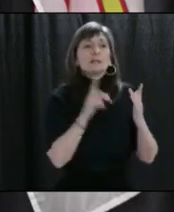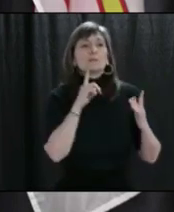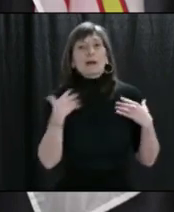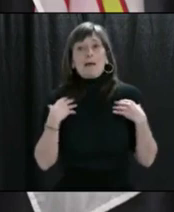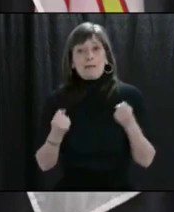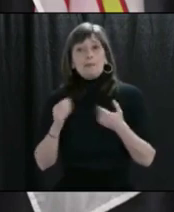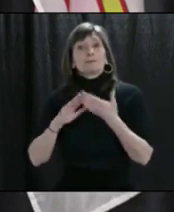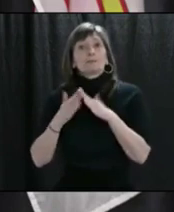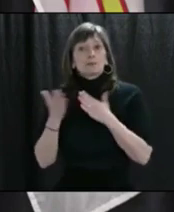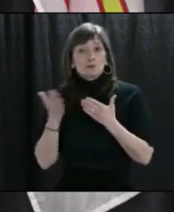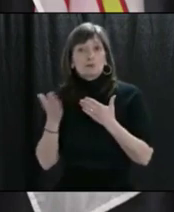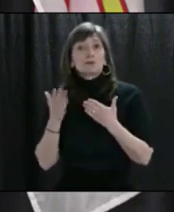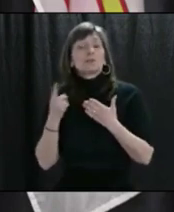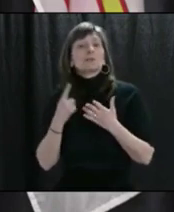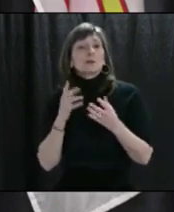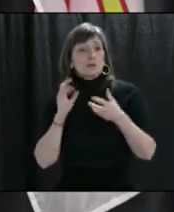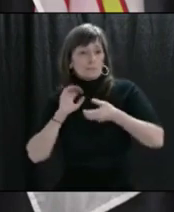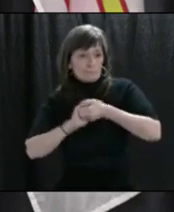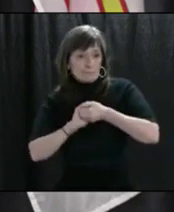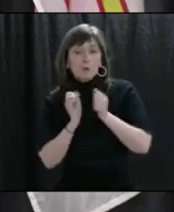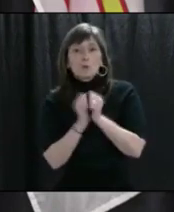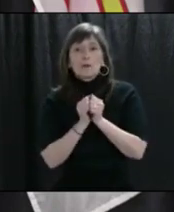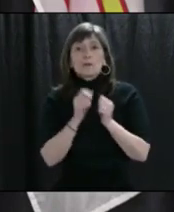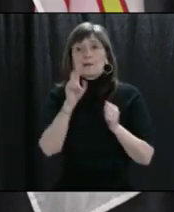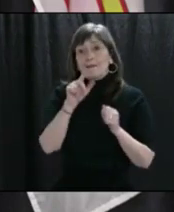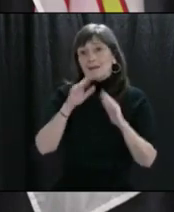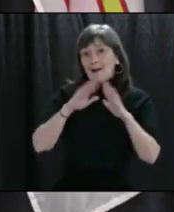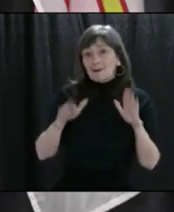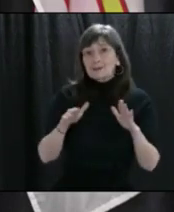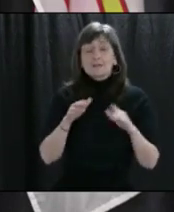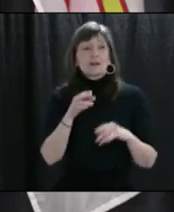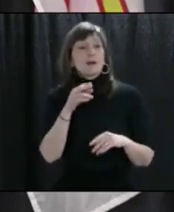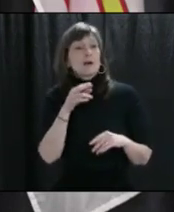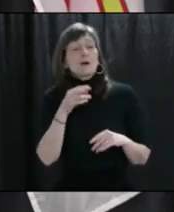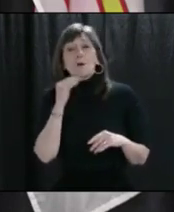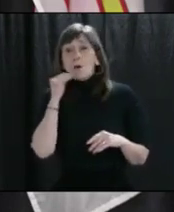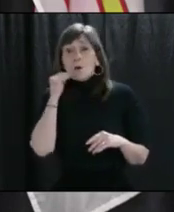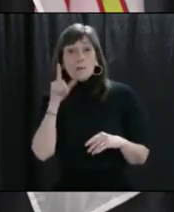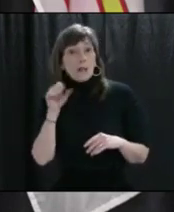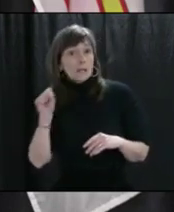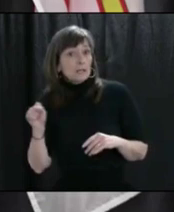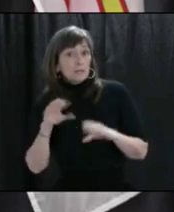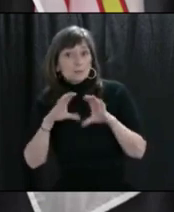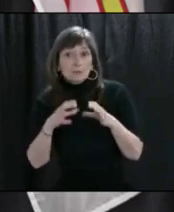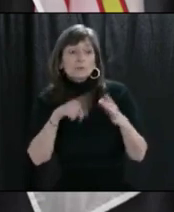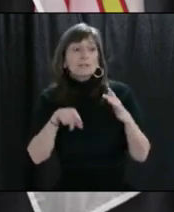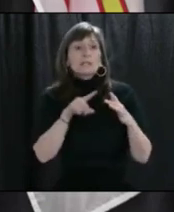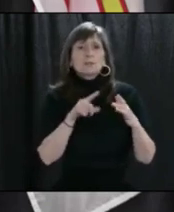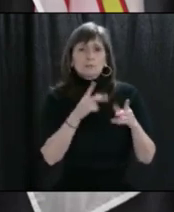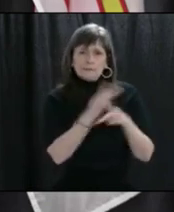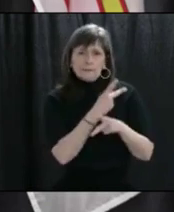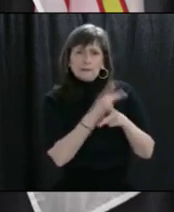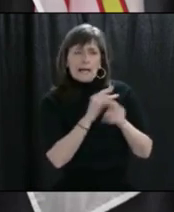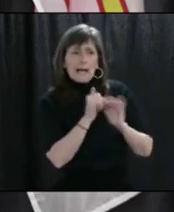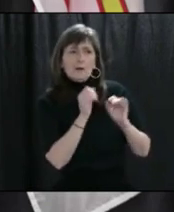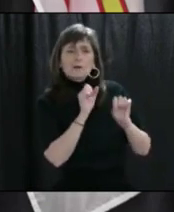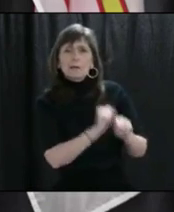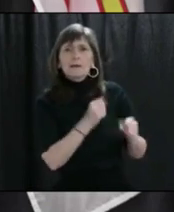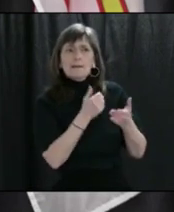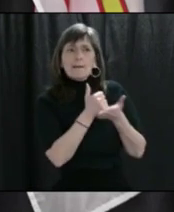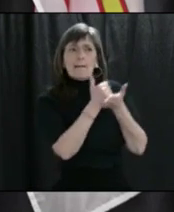in housing and the homelessness sector. They're looking at identifying issues and solutions to mitigate